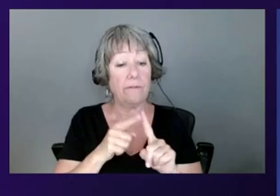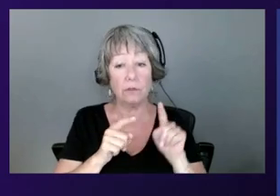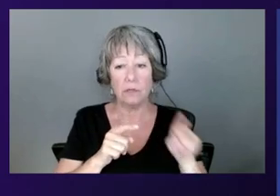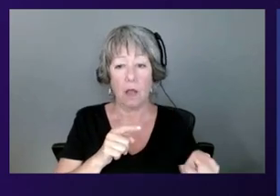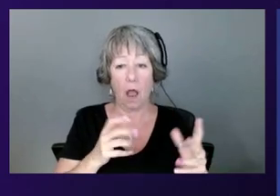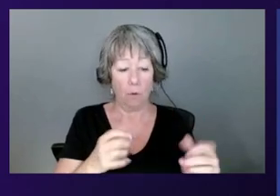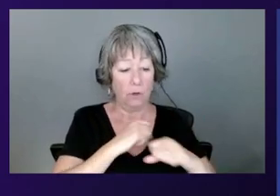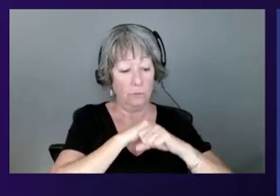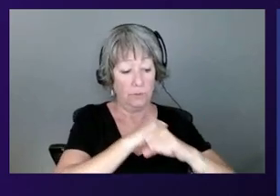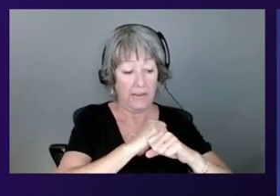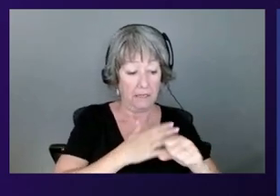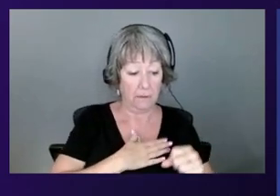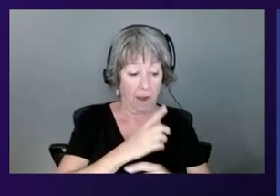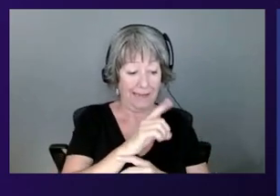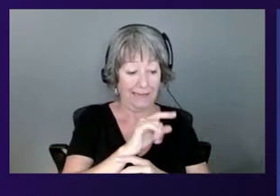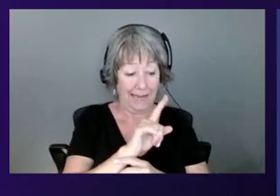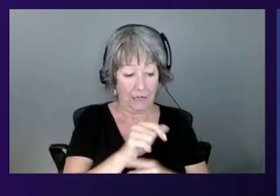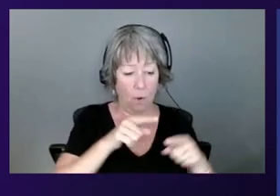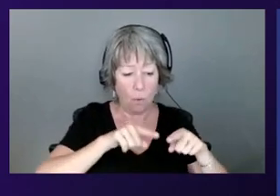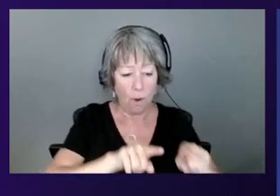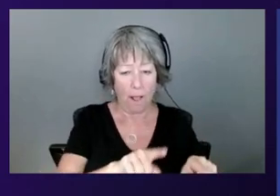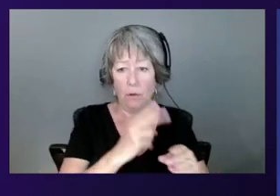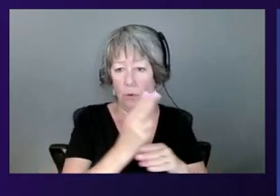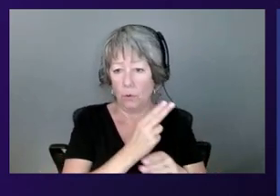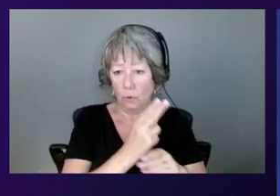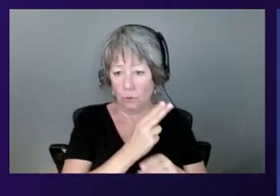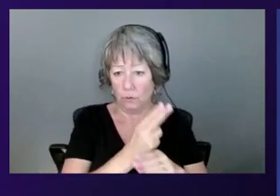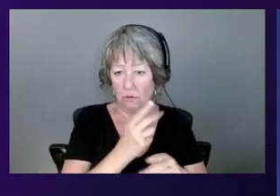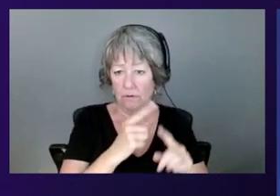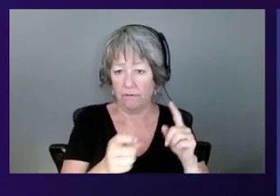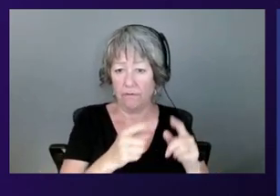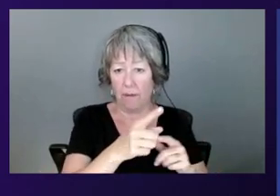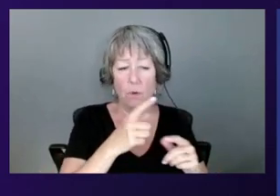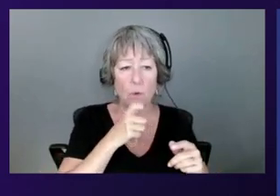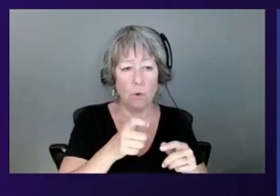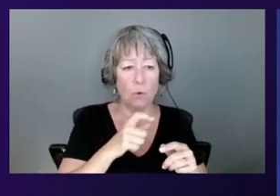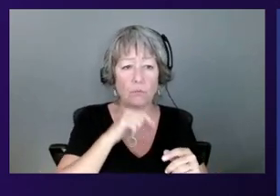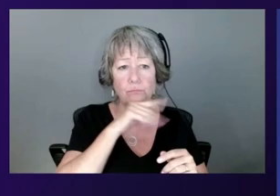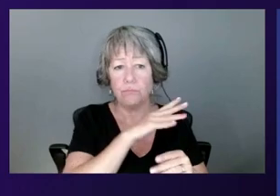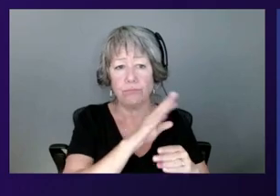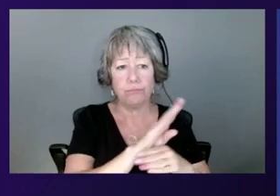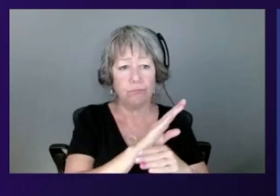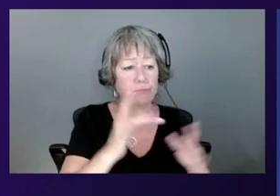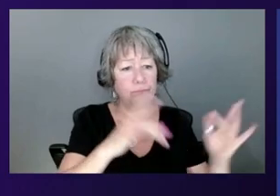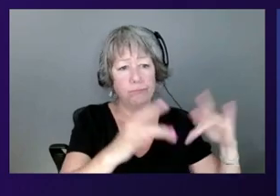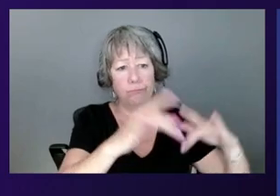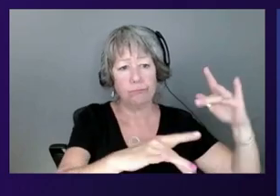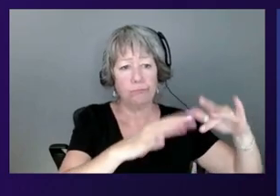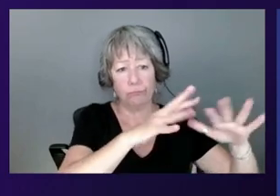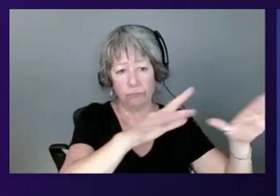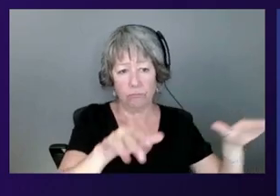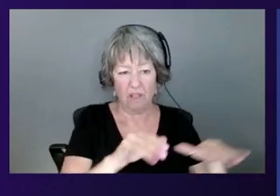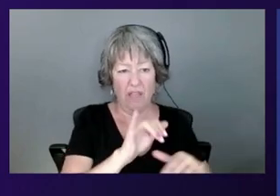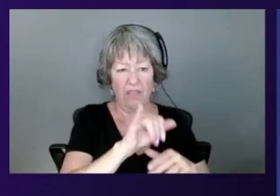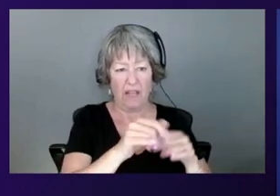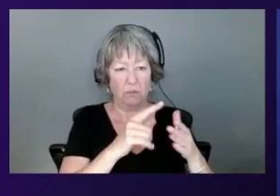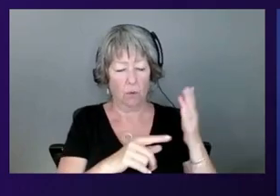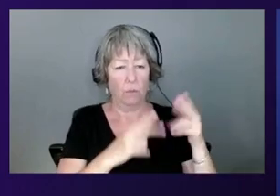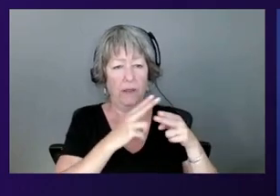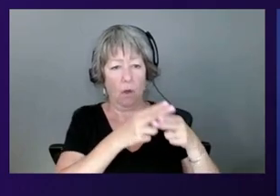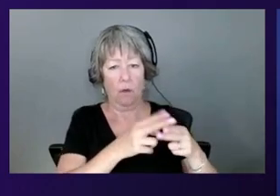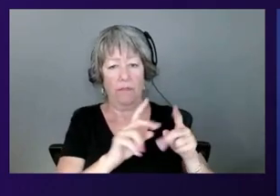my data in use from the cloud operator, from the cloud service provider. That's what we call the first dimension,